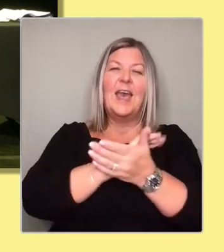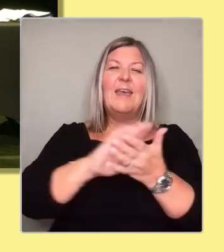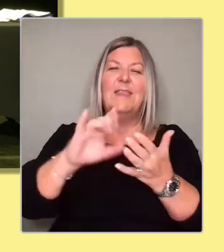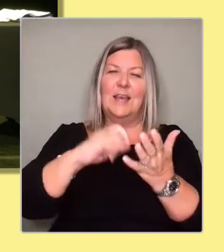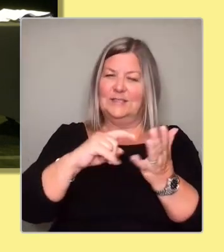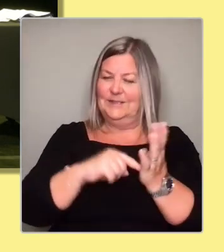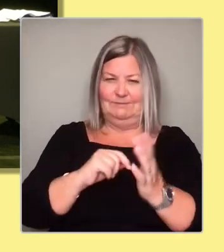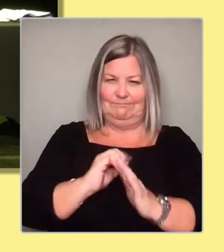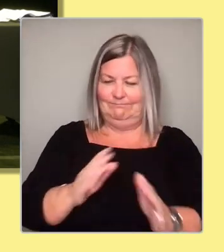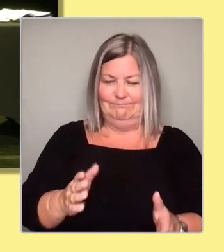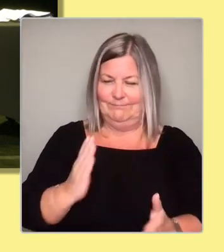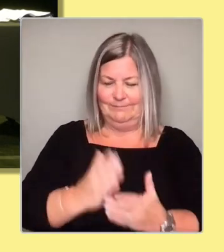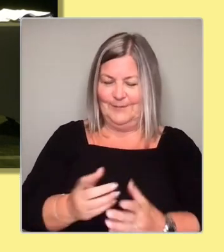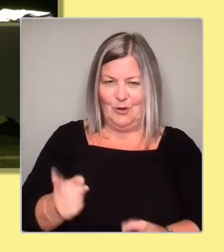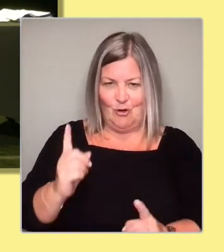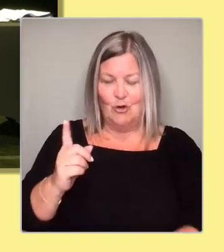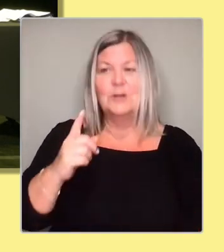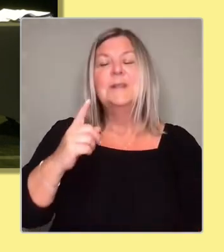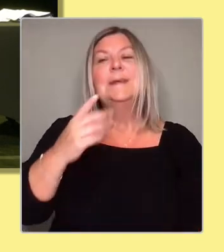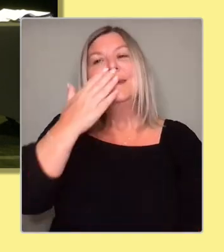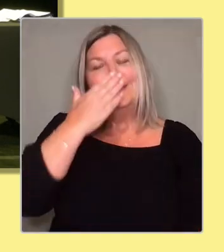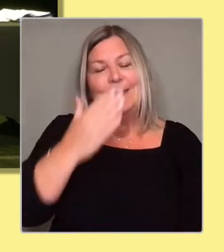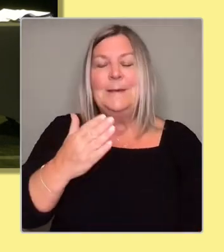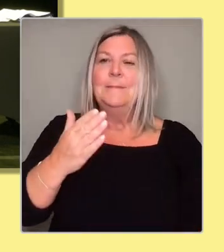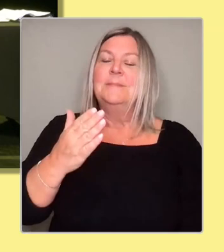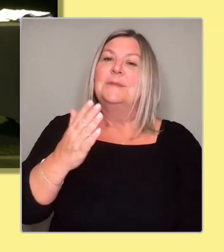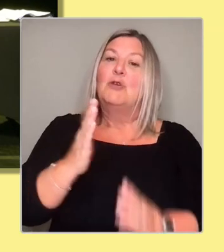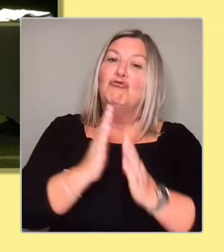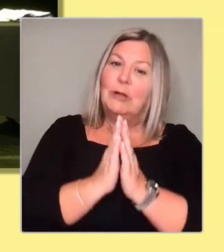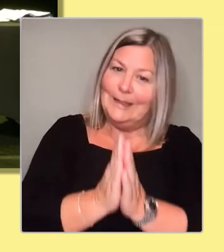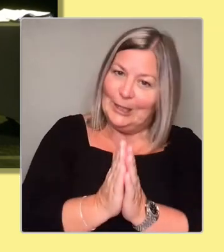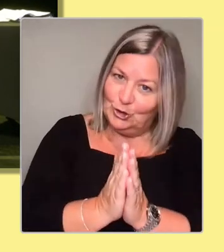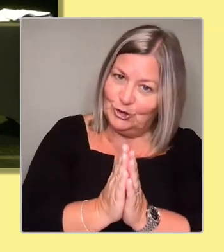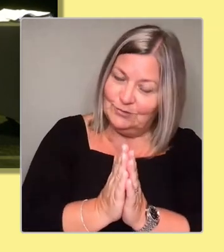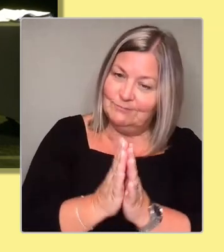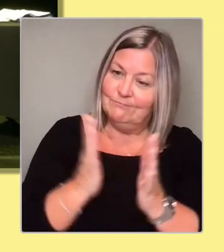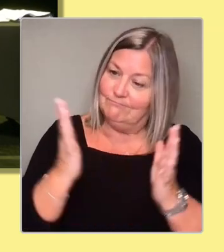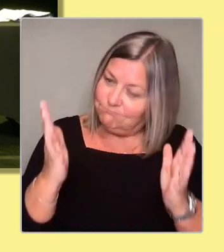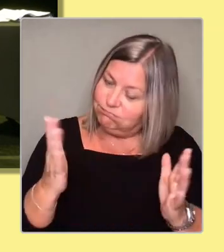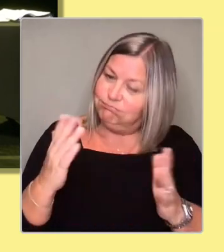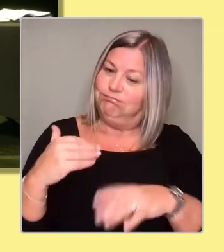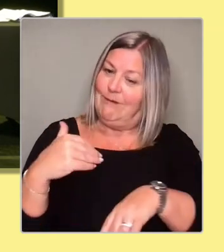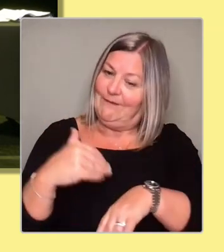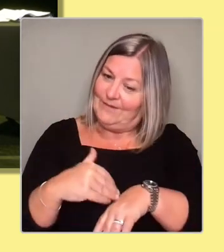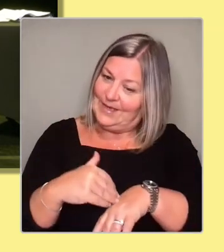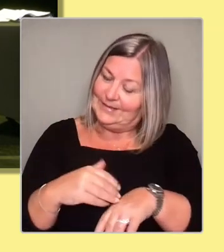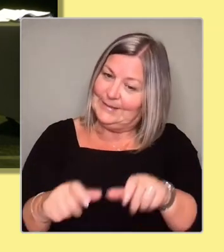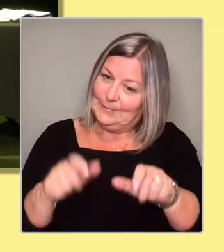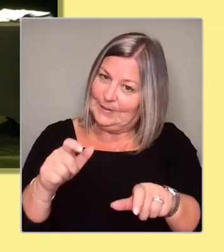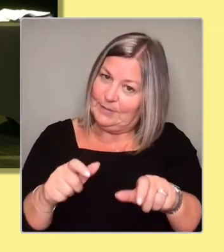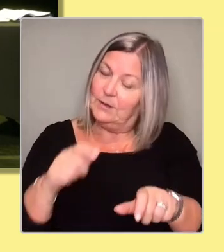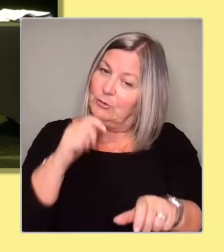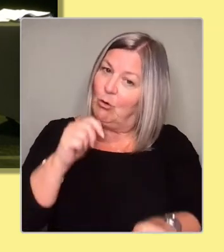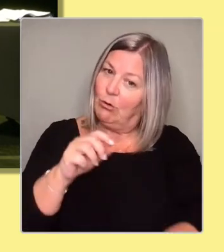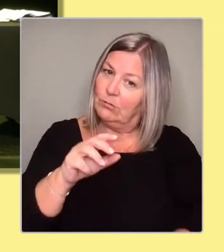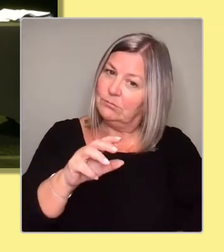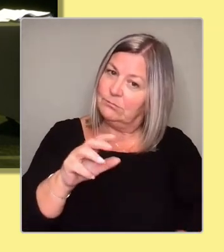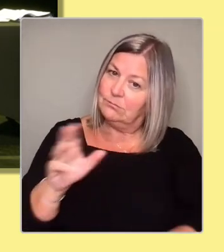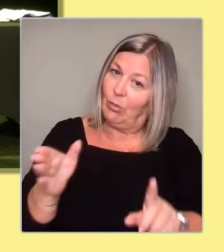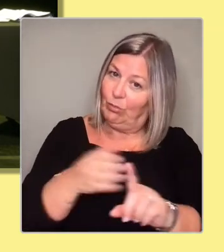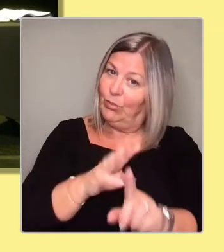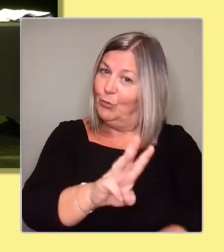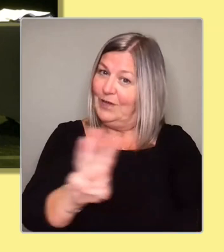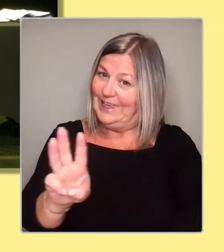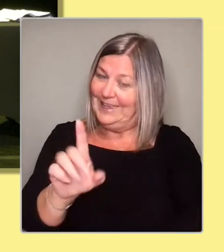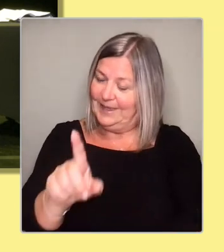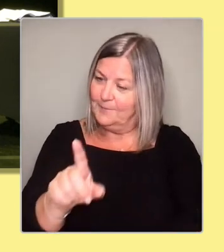religion is having an effect on how some politicians, and not necessarily all three of you, but how some politicians are voting. I'm willing